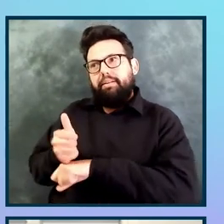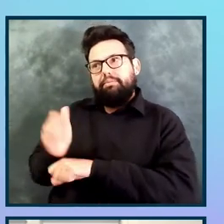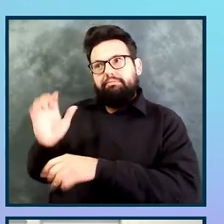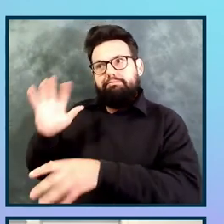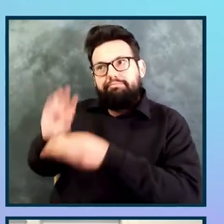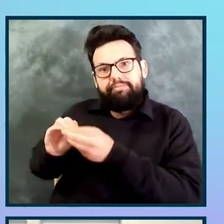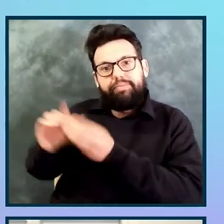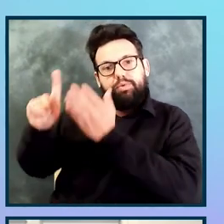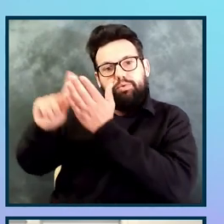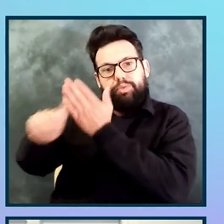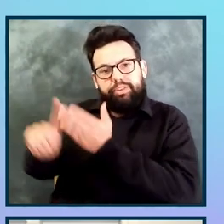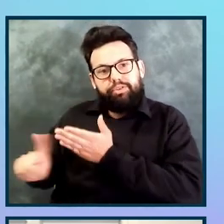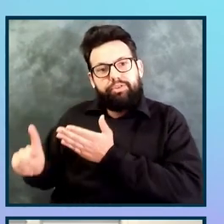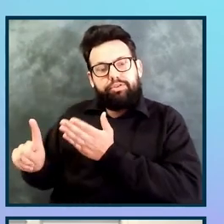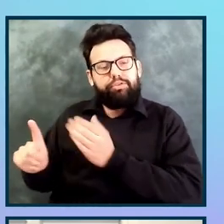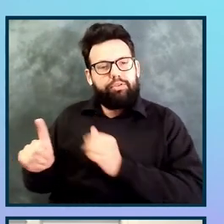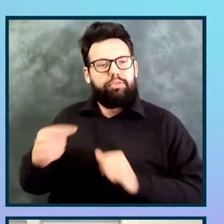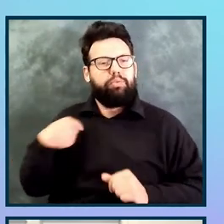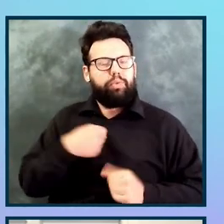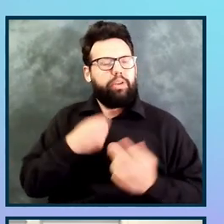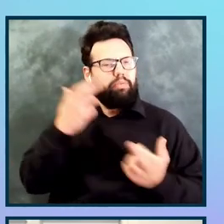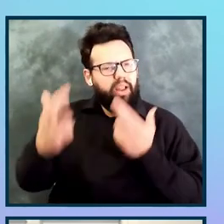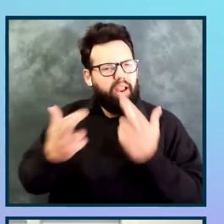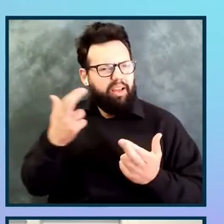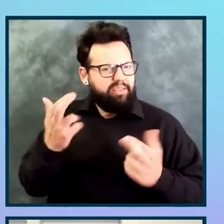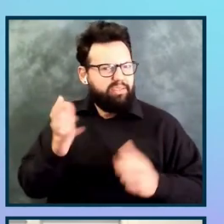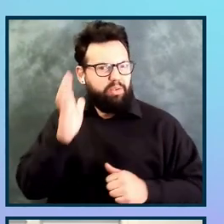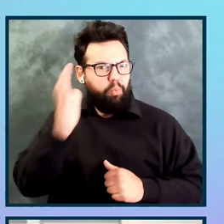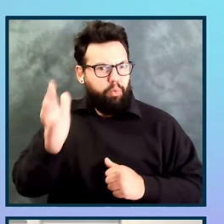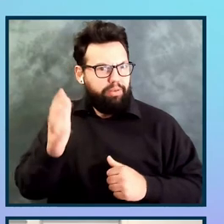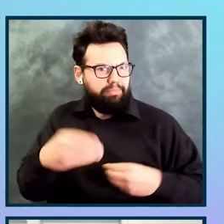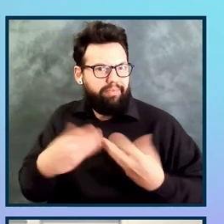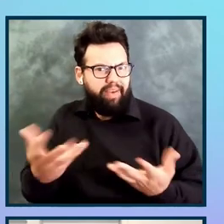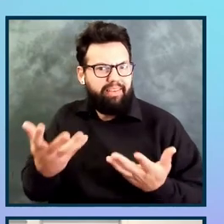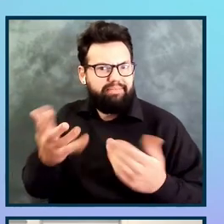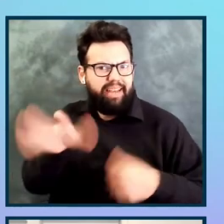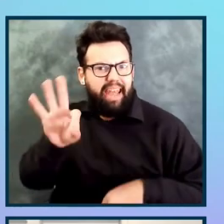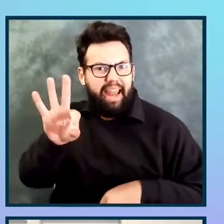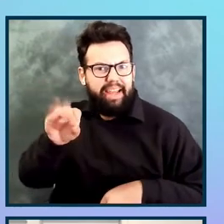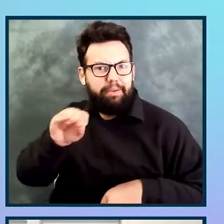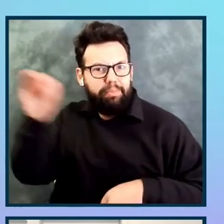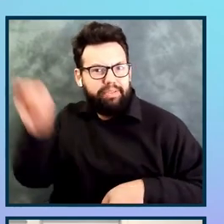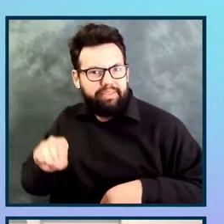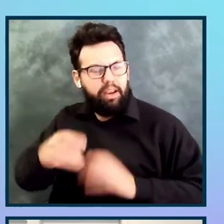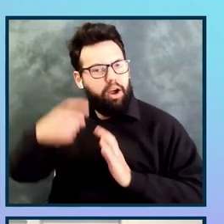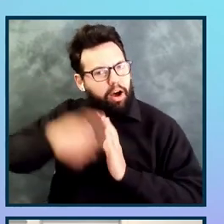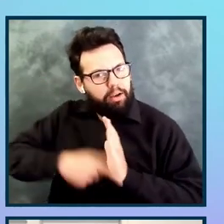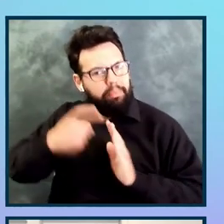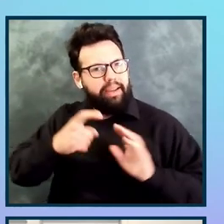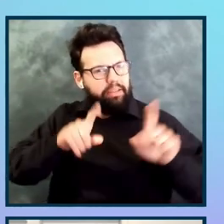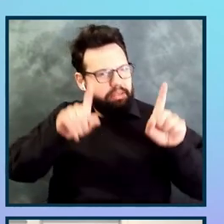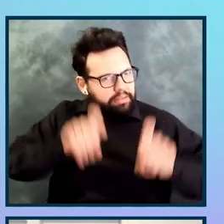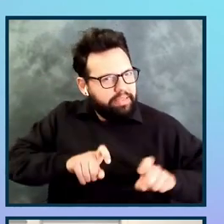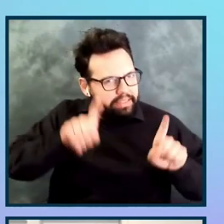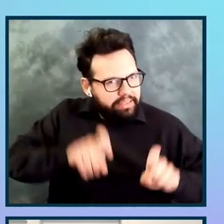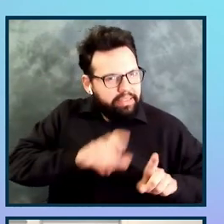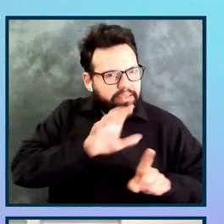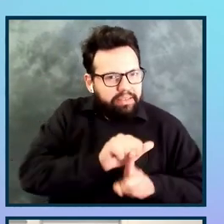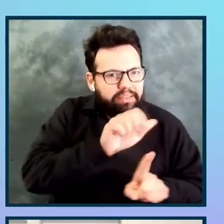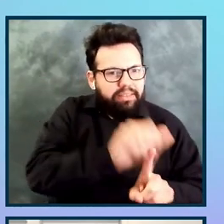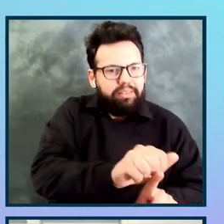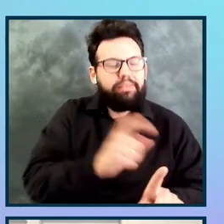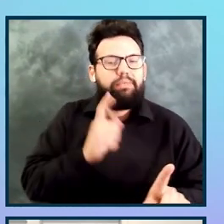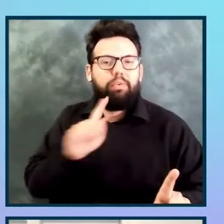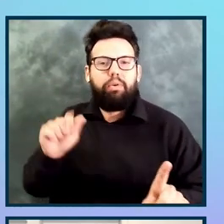coverage for Adobe products. So, in other words, so the things that we tend to have gaps on that